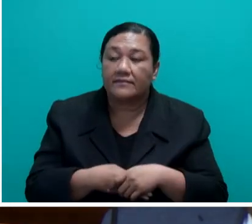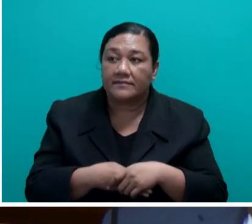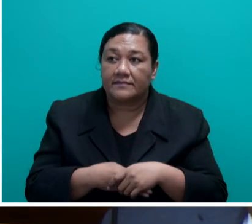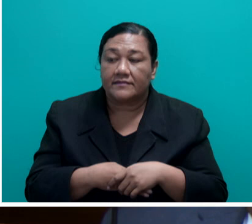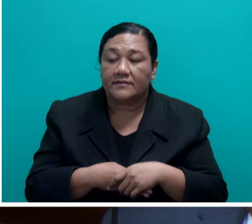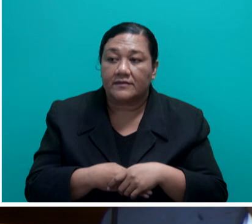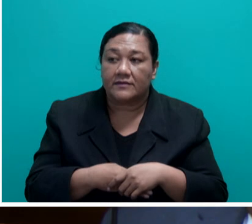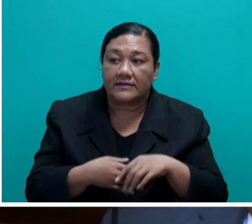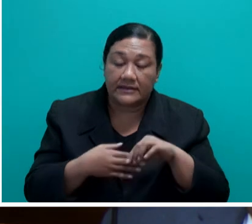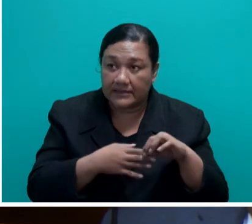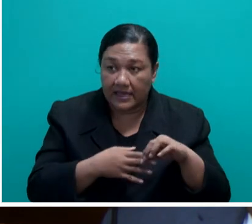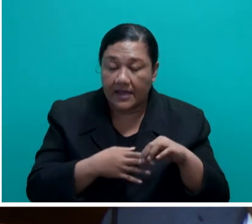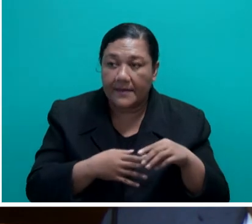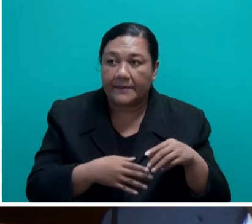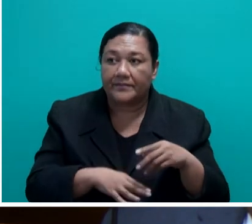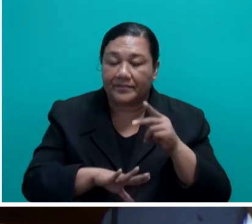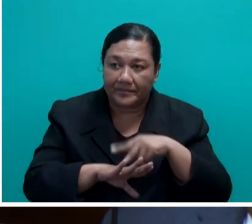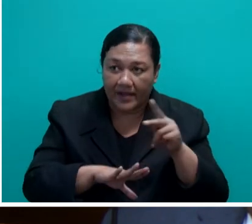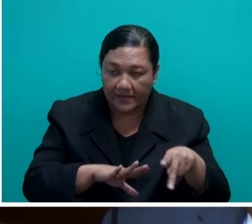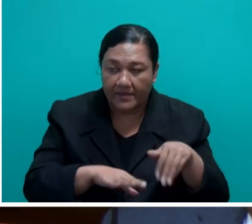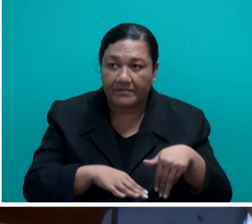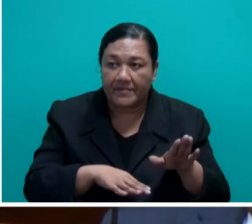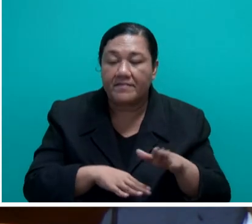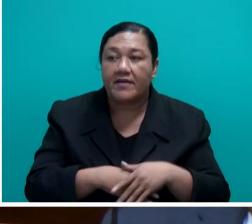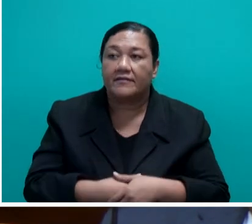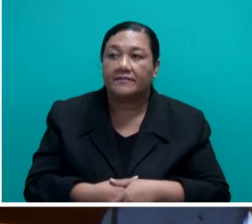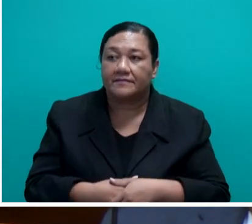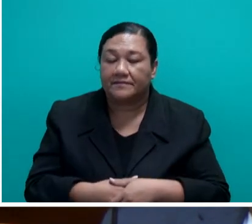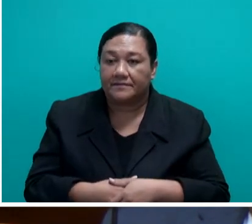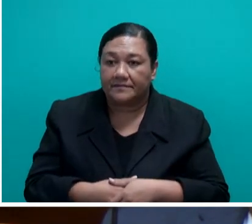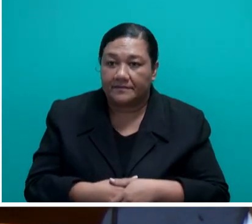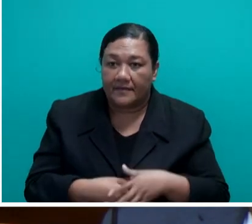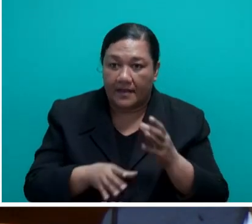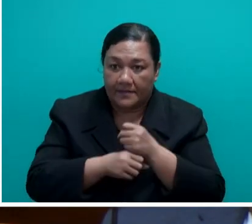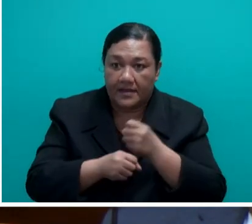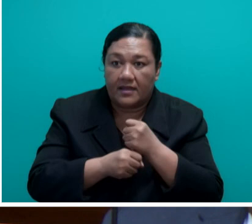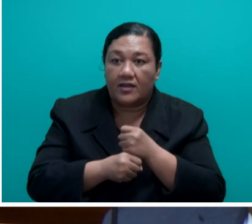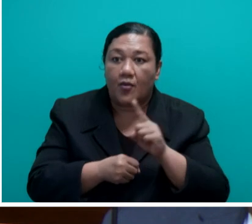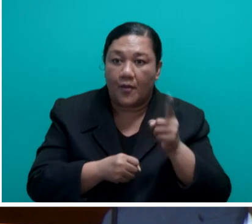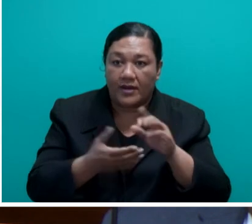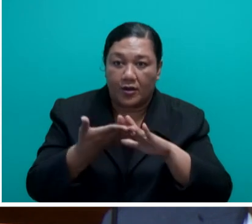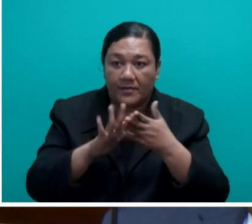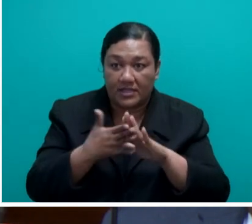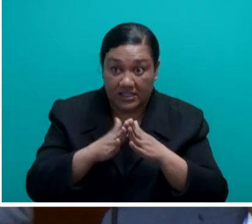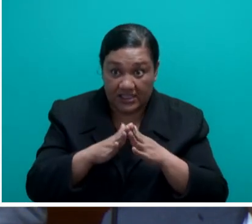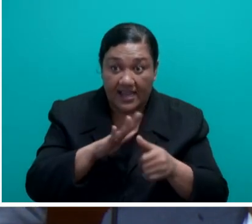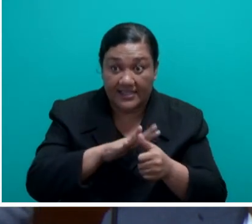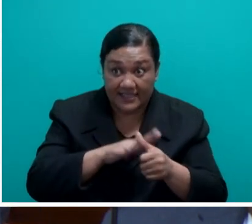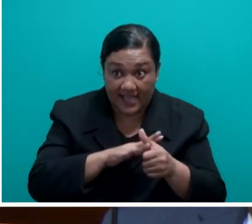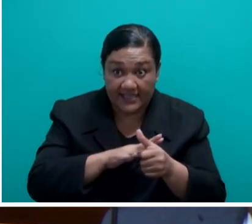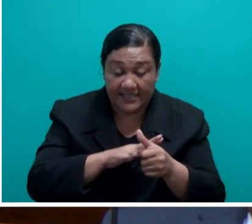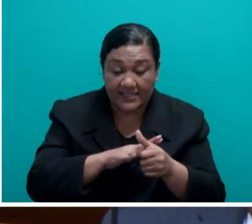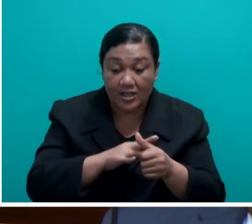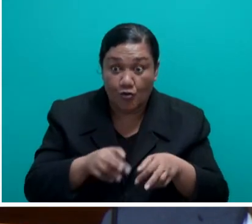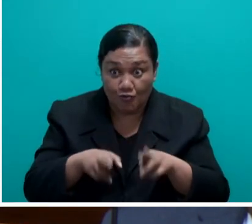this has allowed me to provide an update on the Community Access Roads, Footpaths and Footbridges